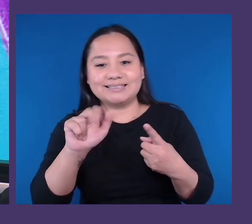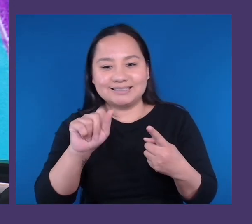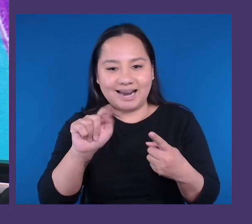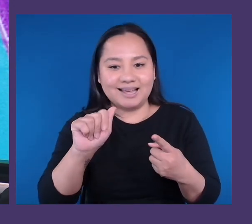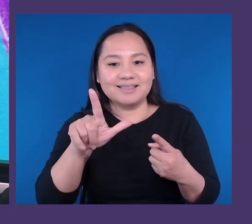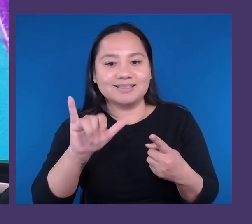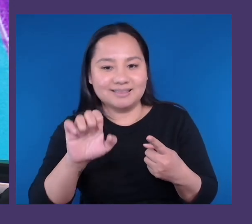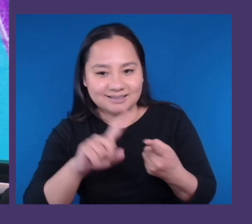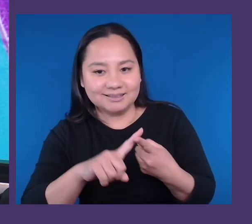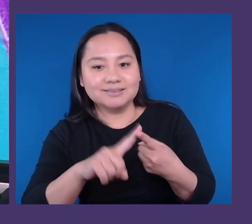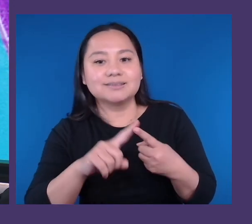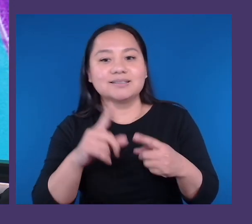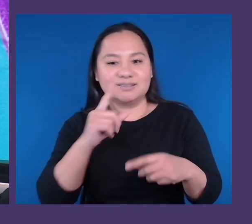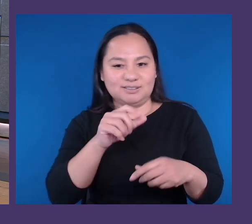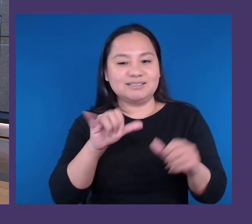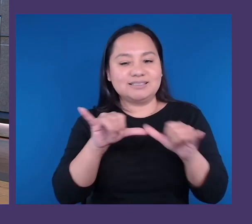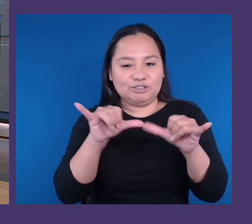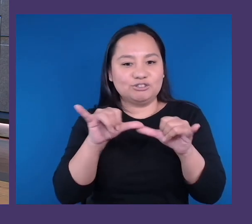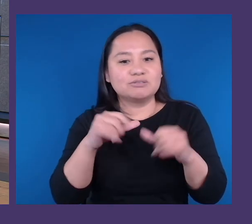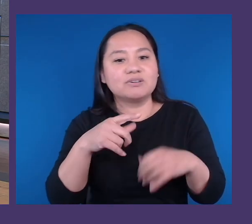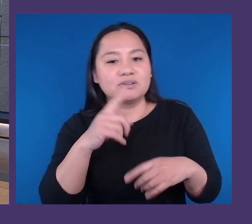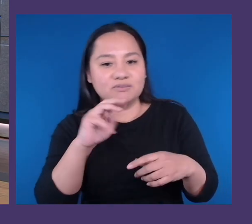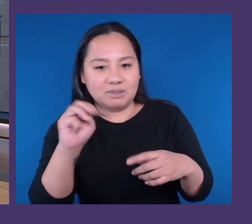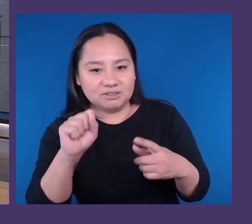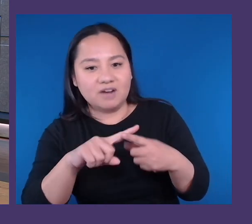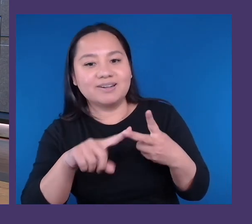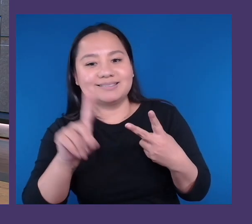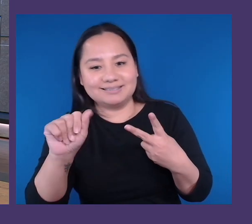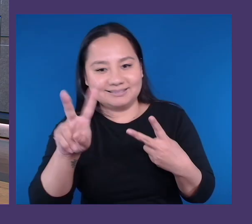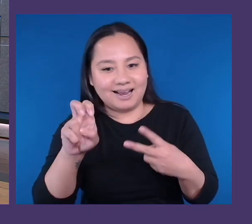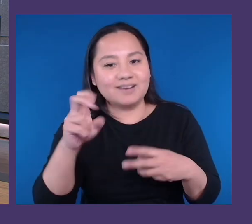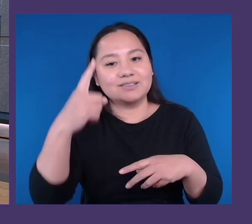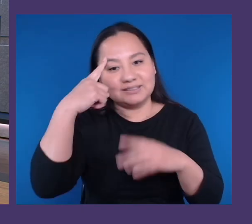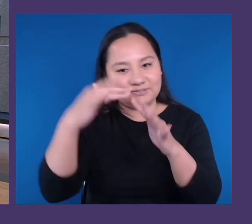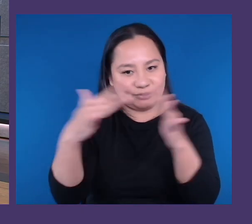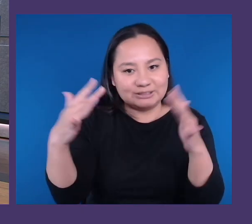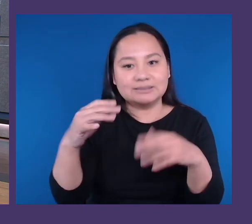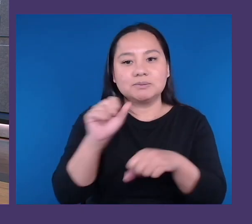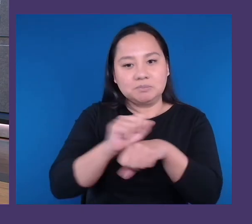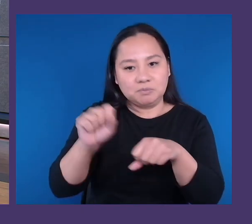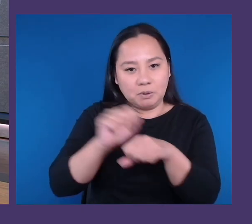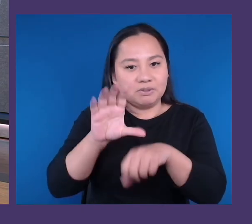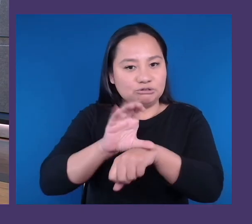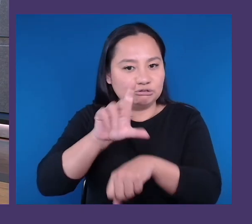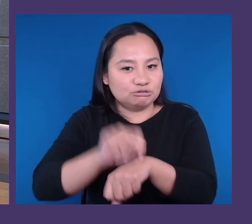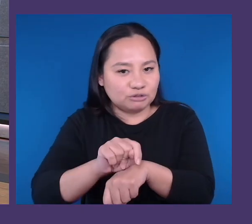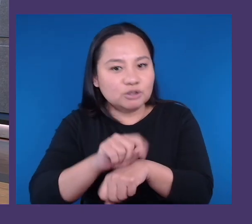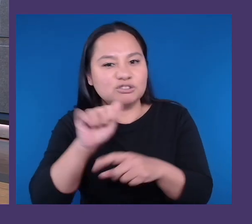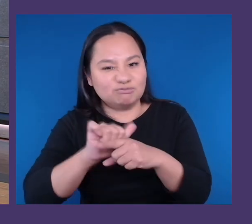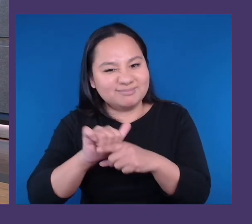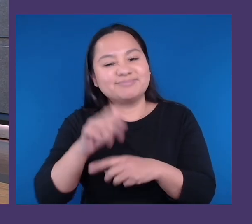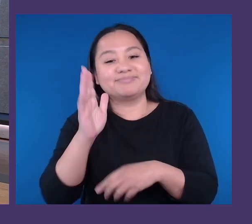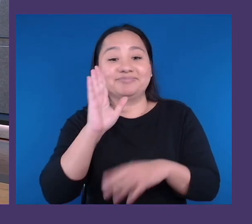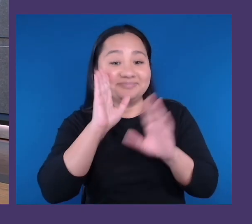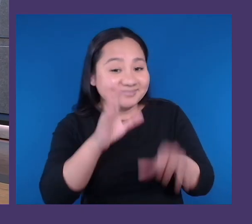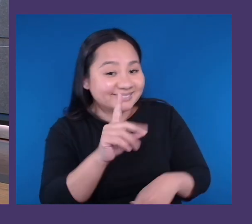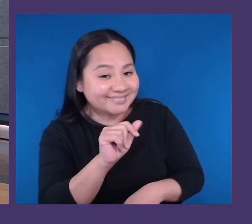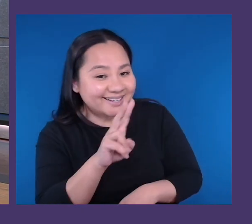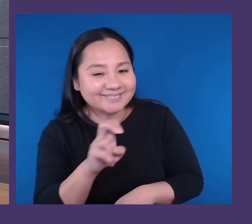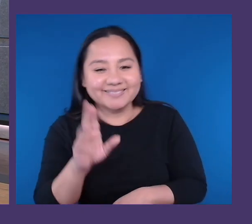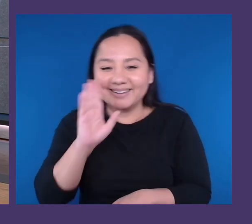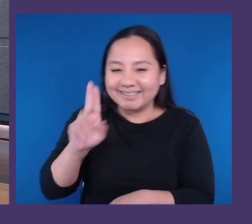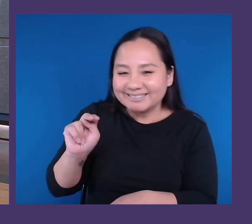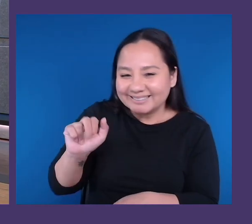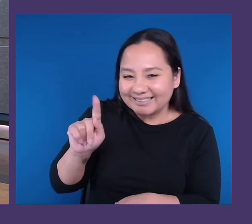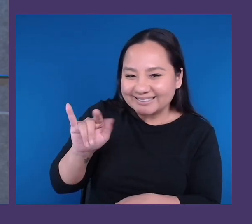Consultant, Trainer, and Speaker. Hi, Dave. Hi, Natalie. It's great to have you here today. Thank you for being here. Natalie,